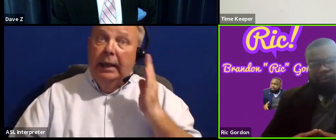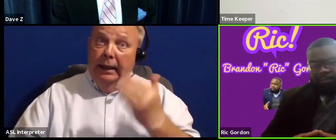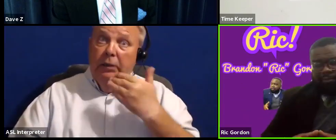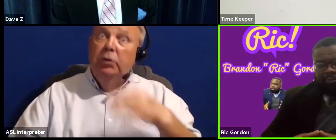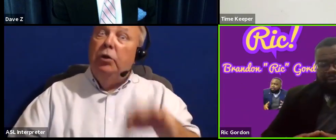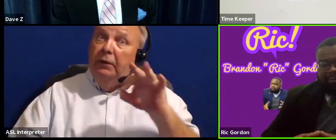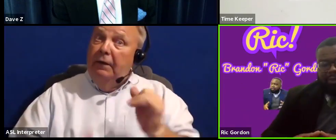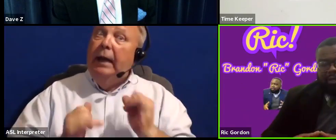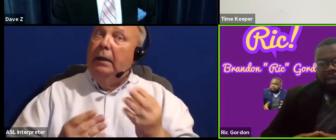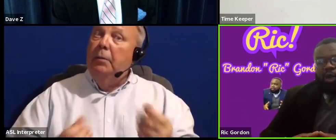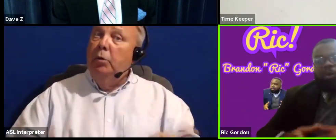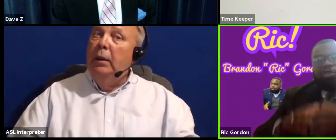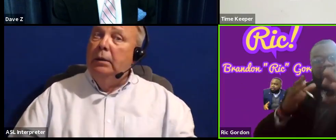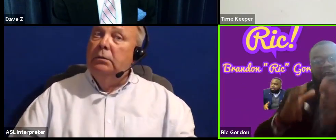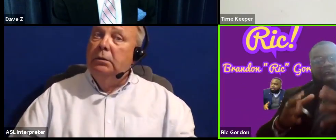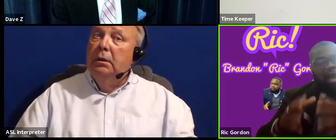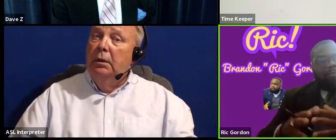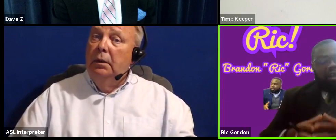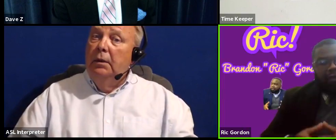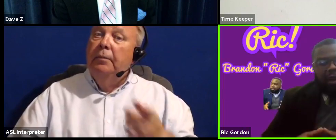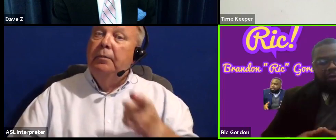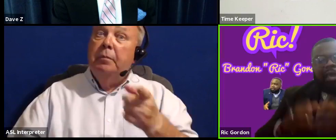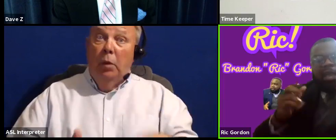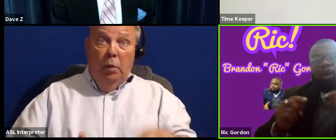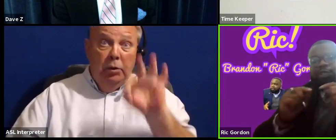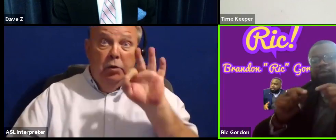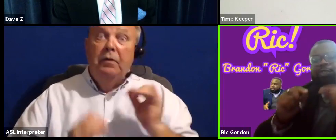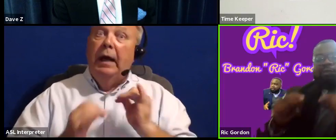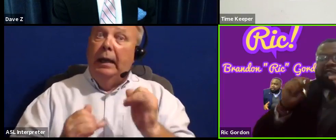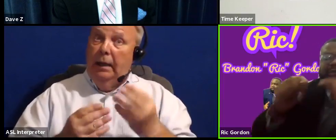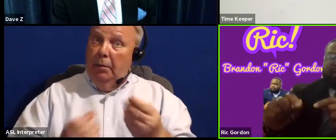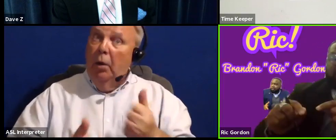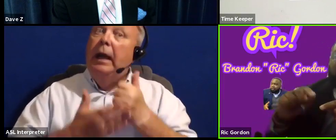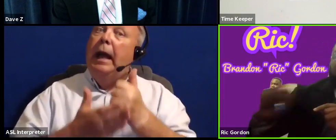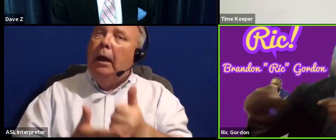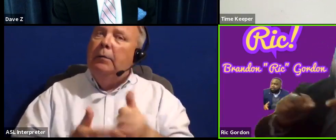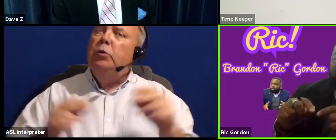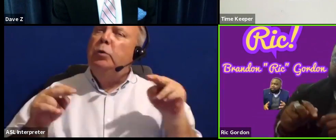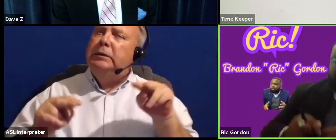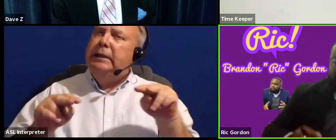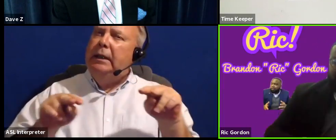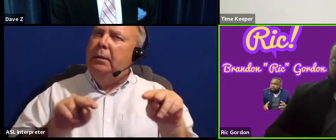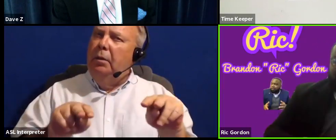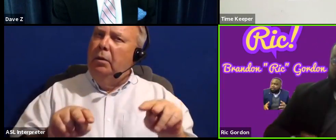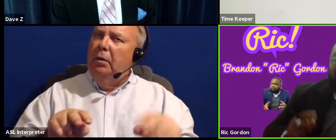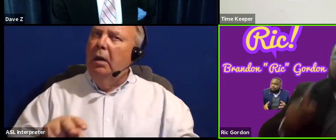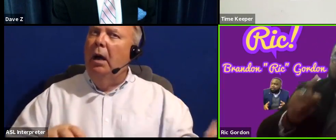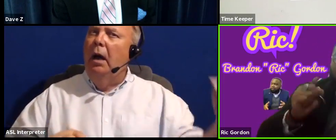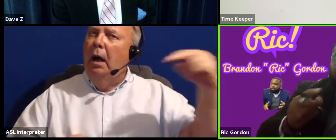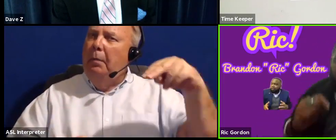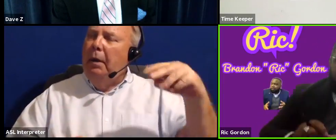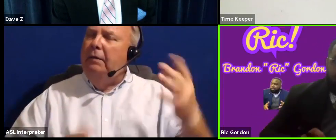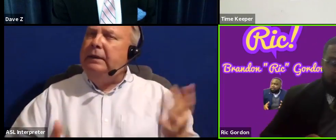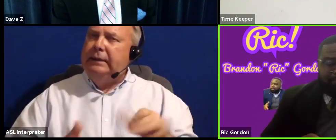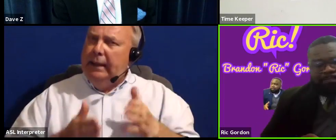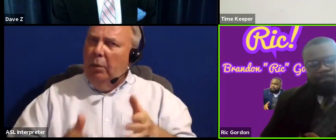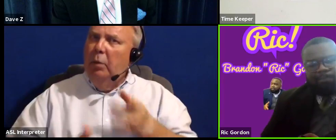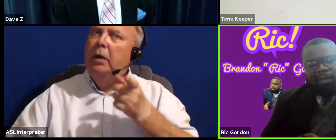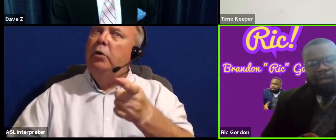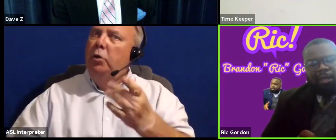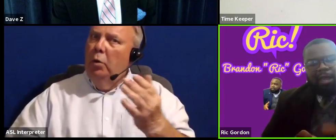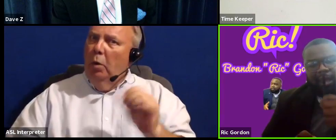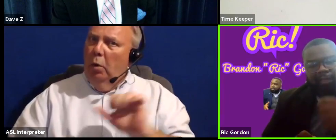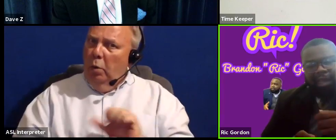common ground. When you find common ground, it helps you see the perspective of others. That way you learn from them.